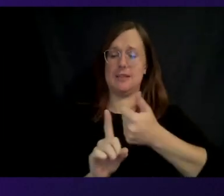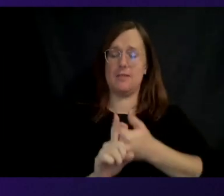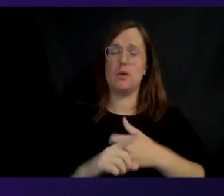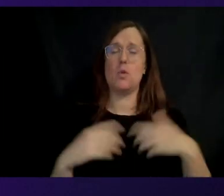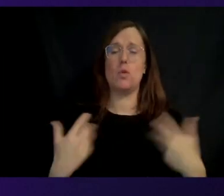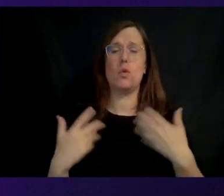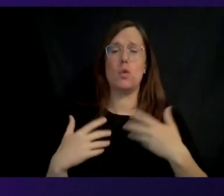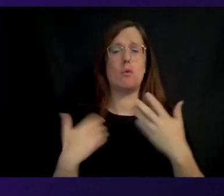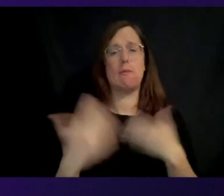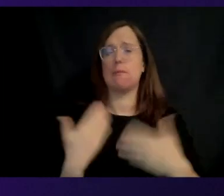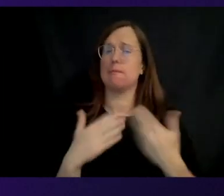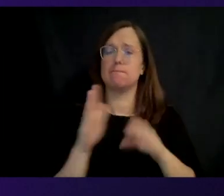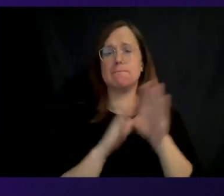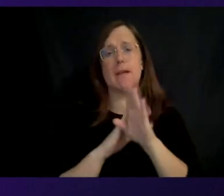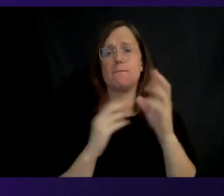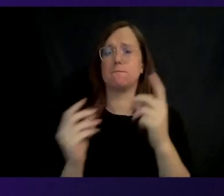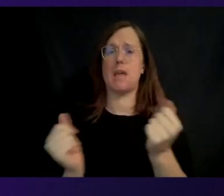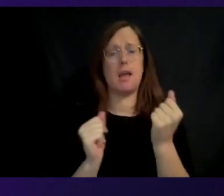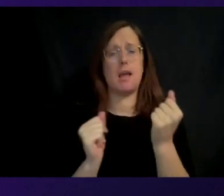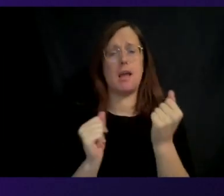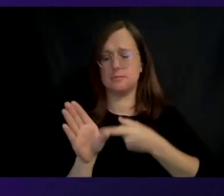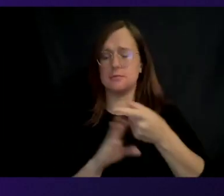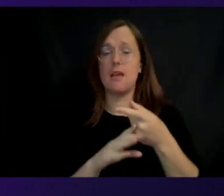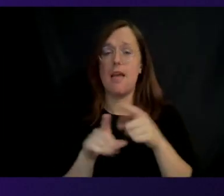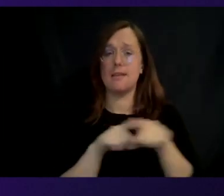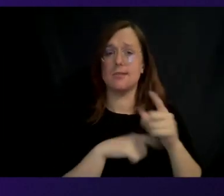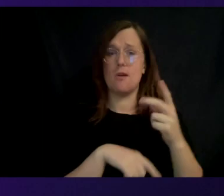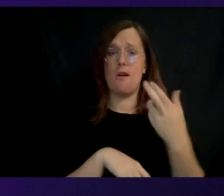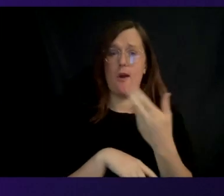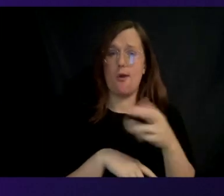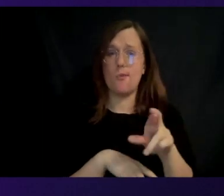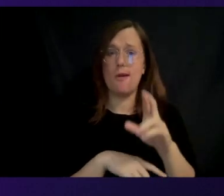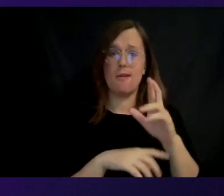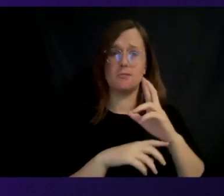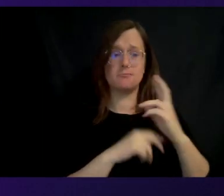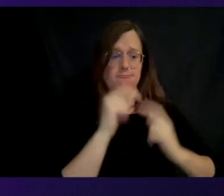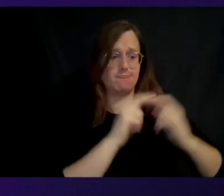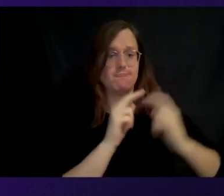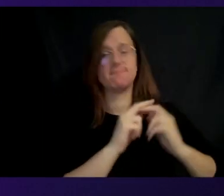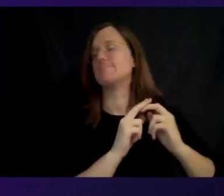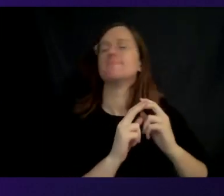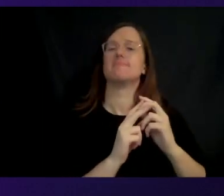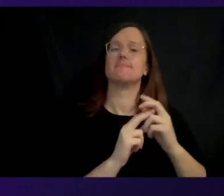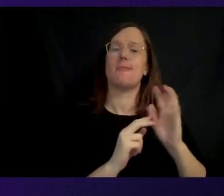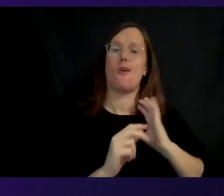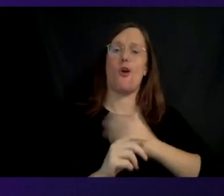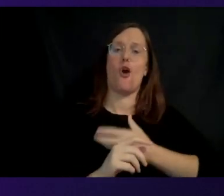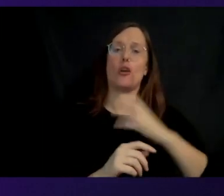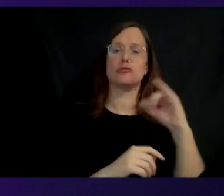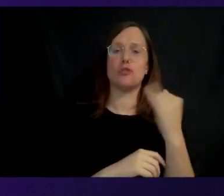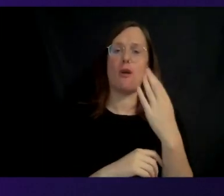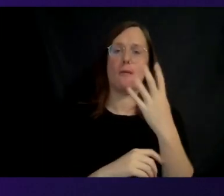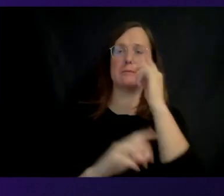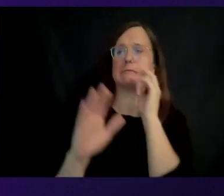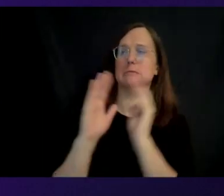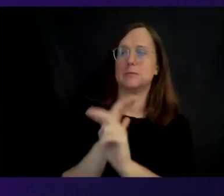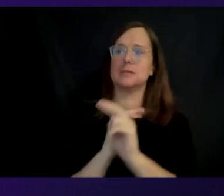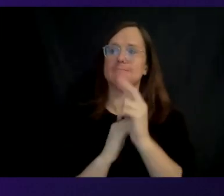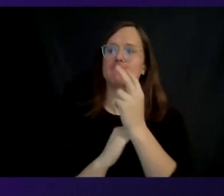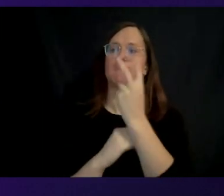And as an organization and building hardware, our job is to try to predict two, three, five years down the road